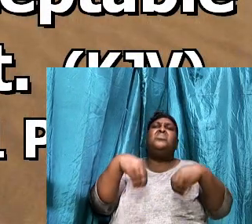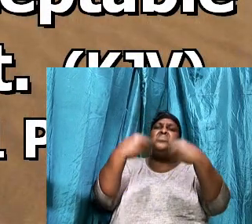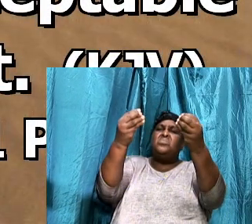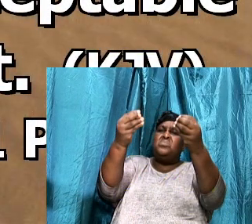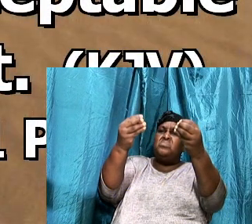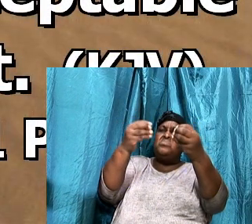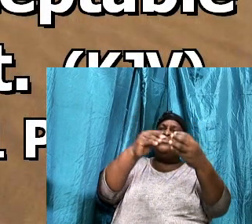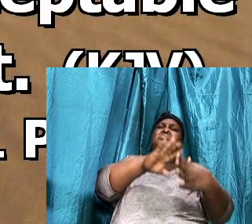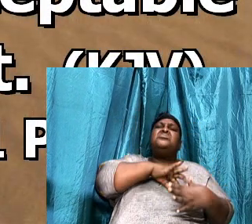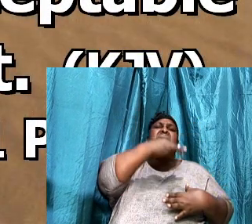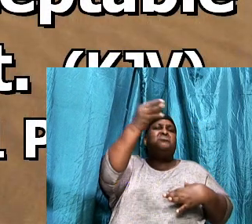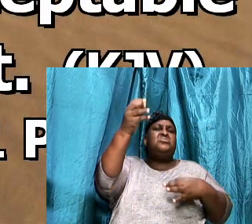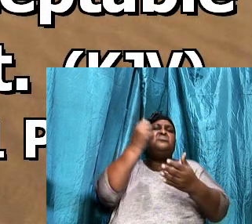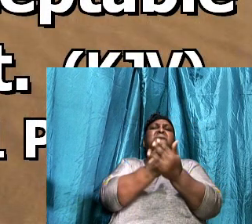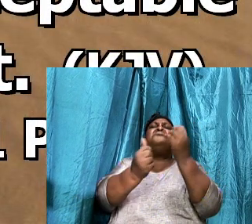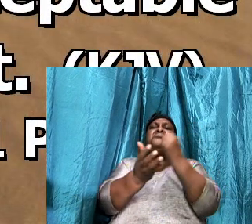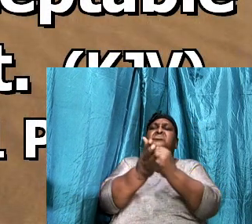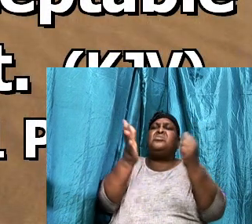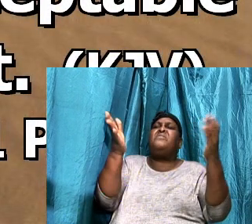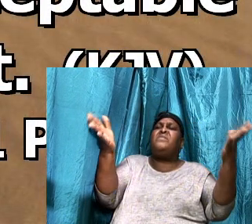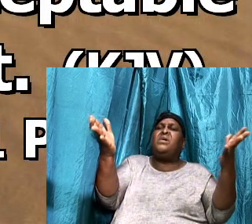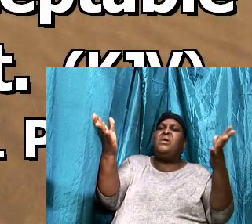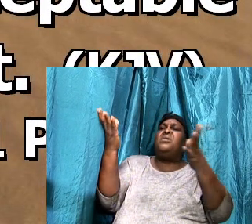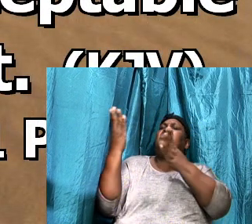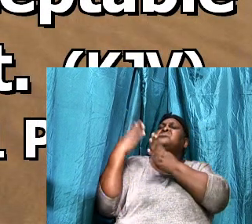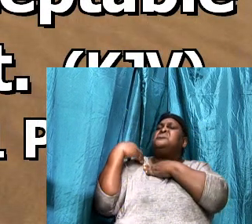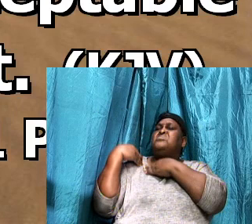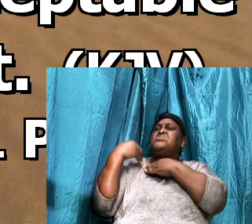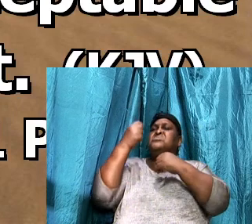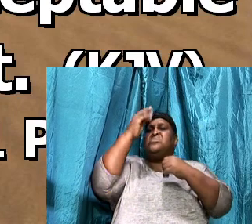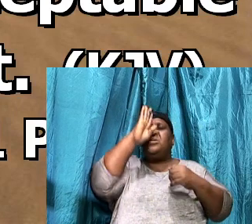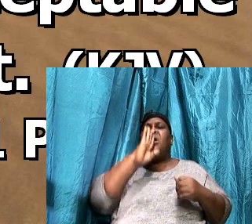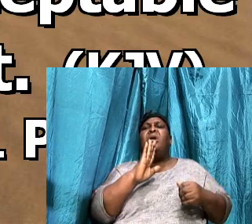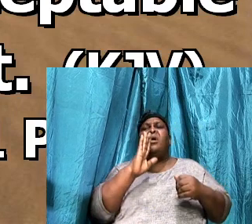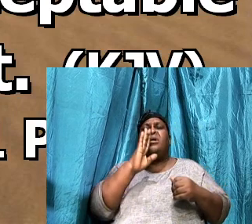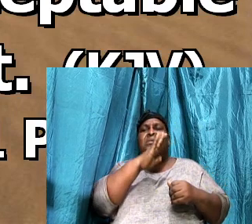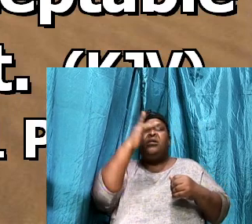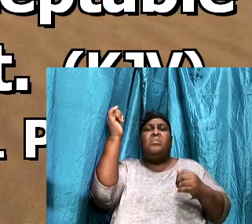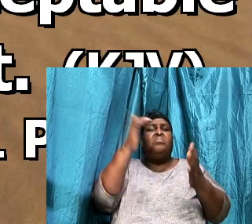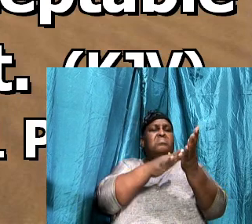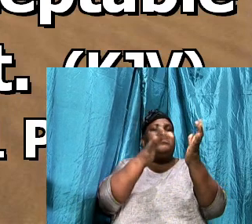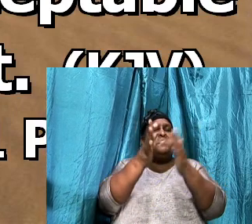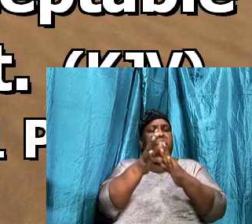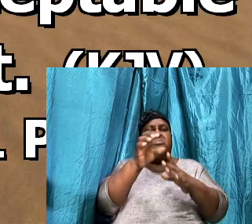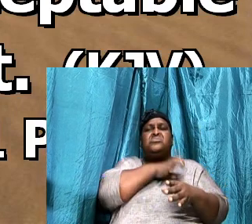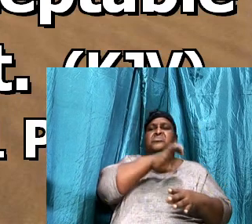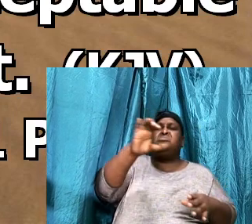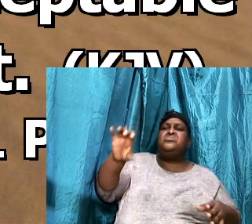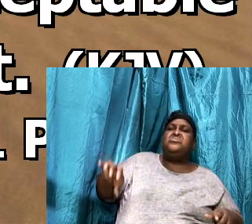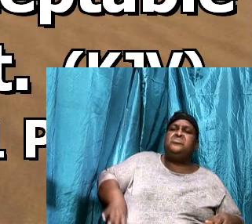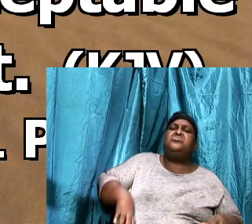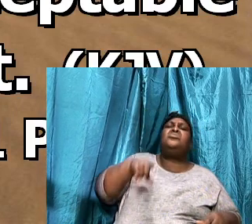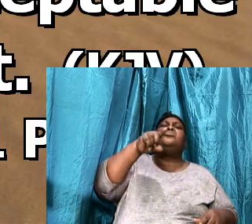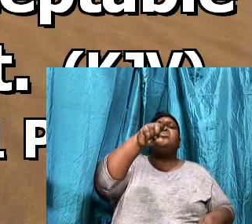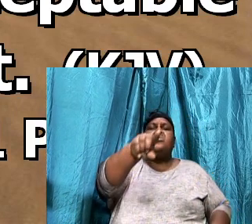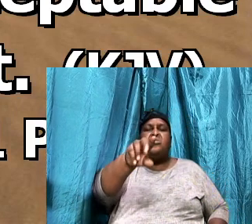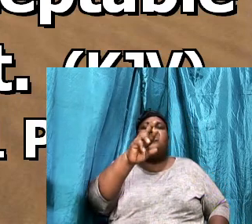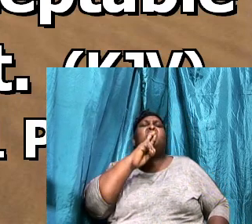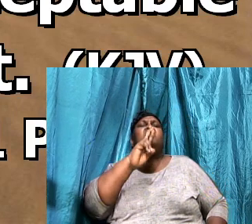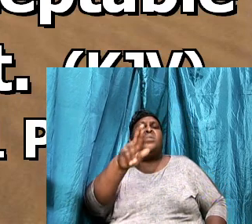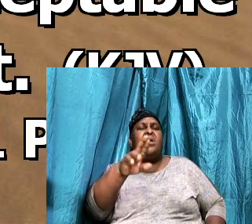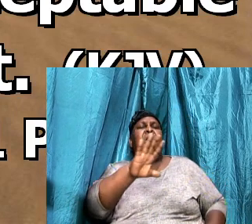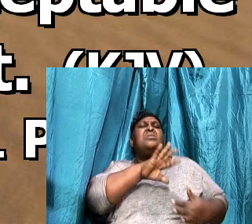Spiritual sacrifice, Acceptable to God, By Jesus Christ, So you are, A